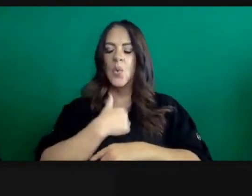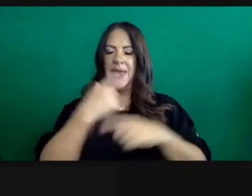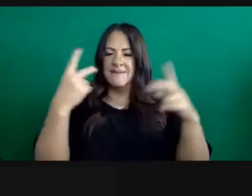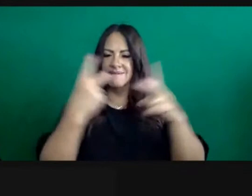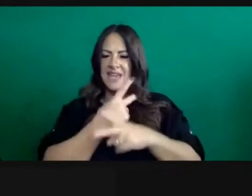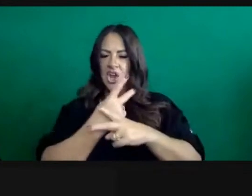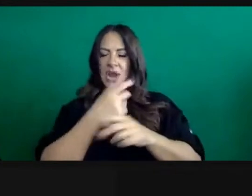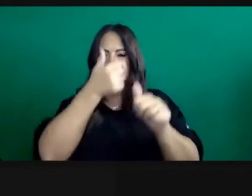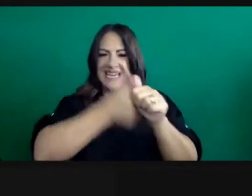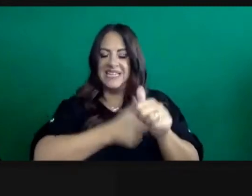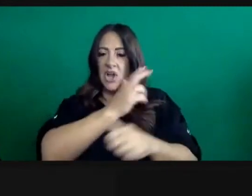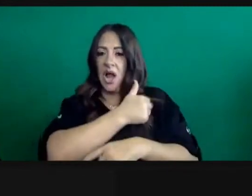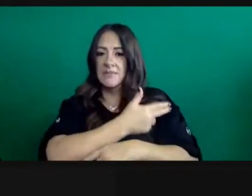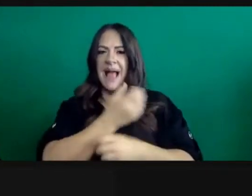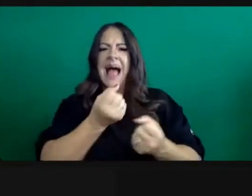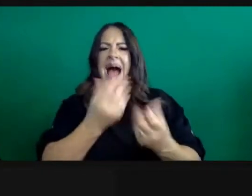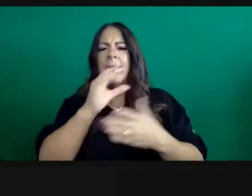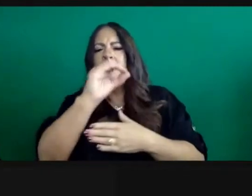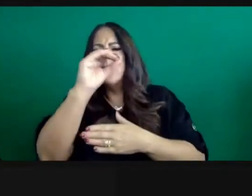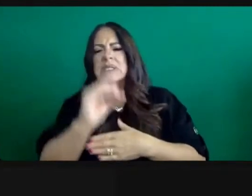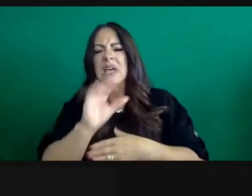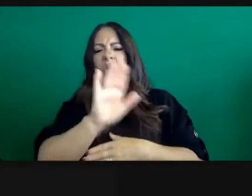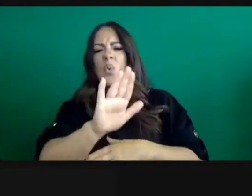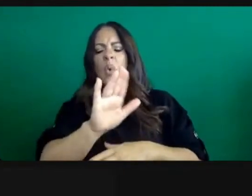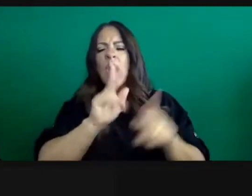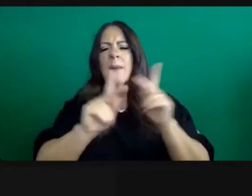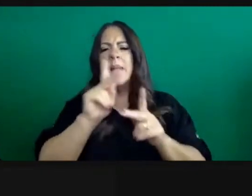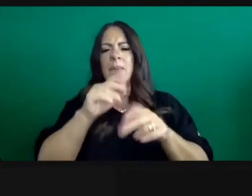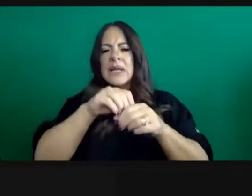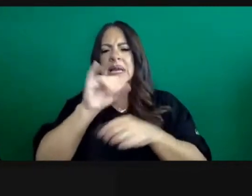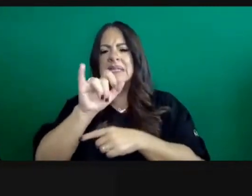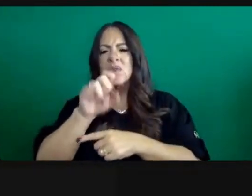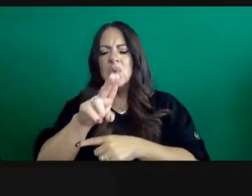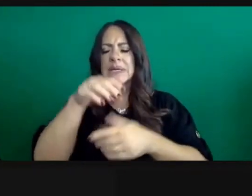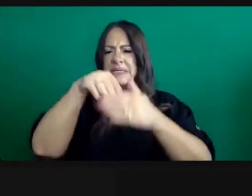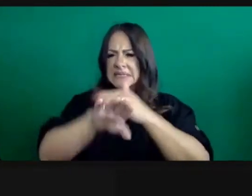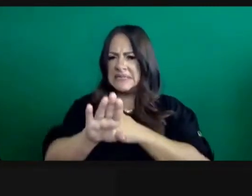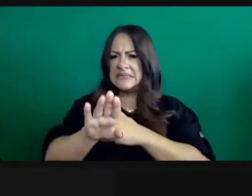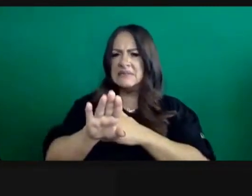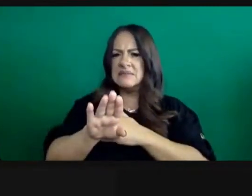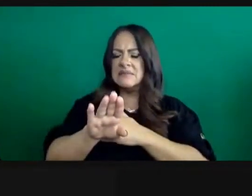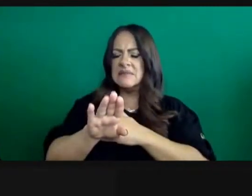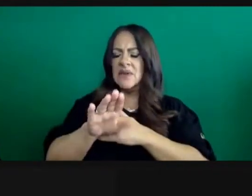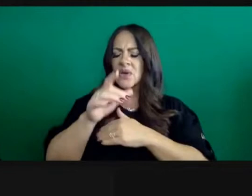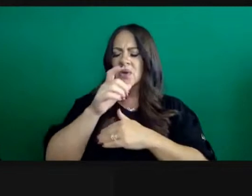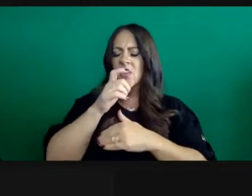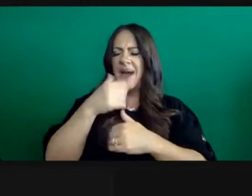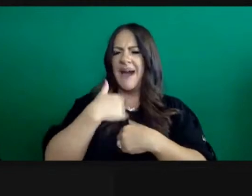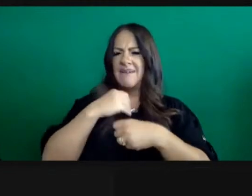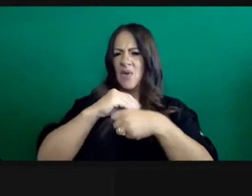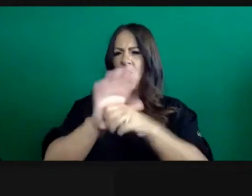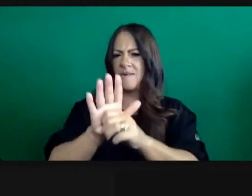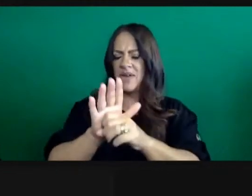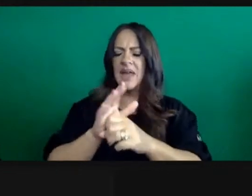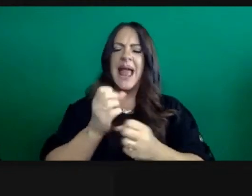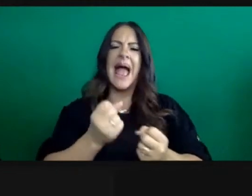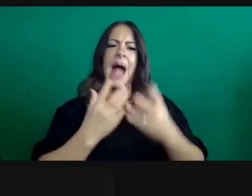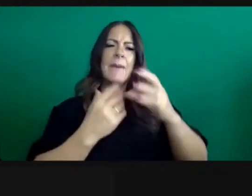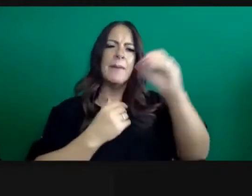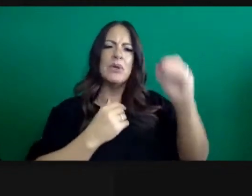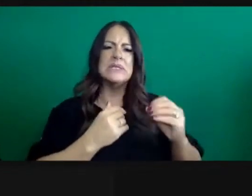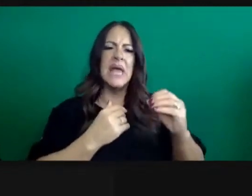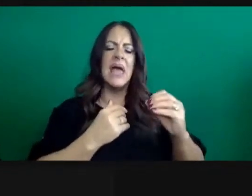capacity in a specific facility or in a specific region, if in fact that